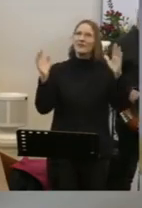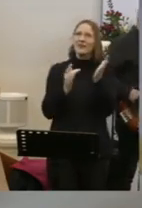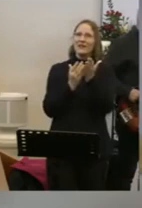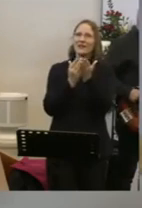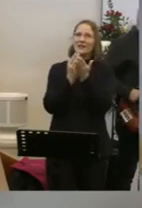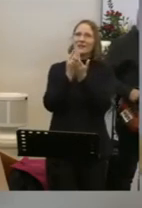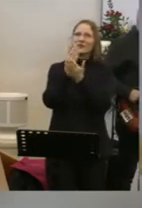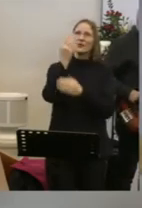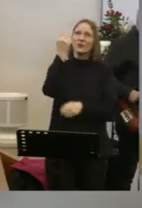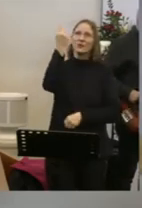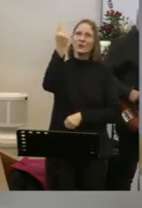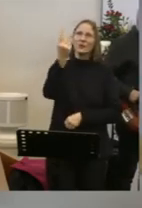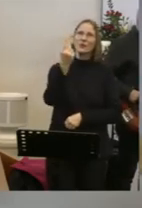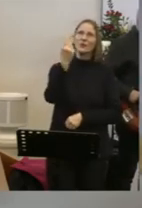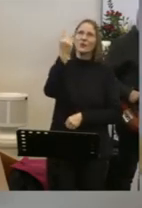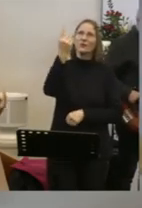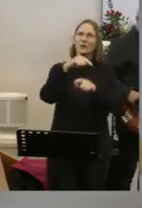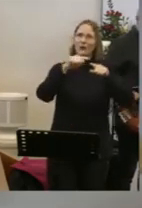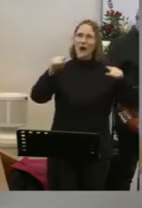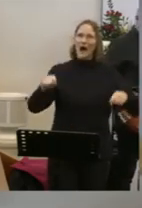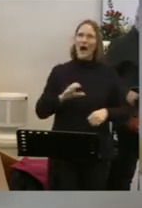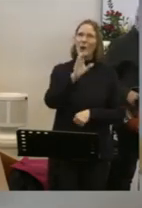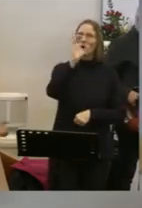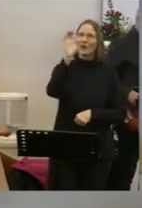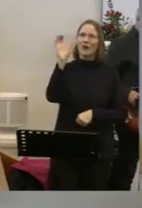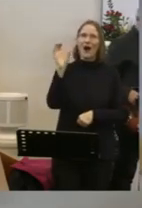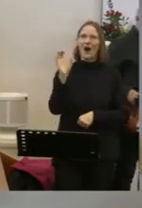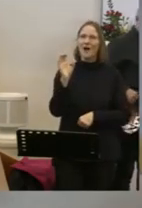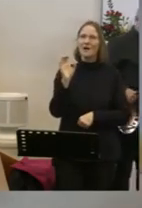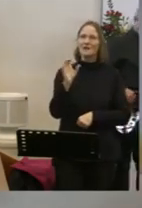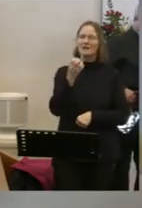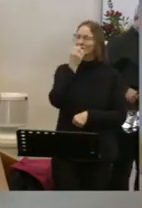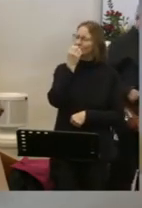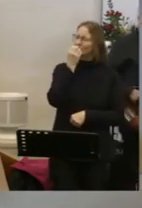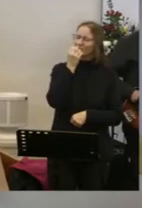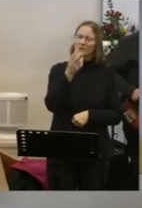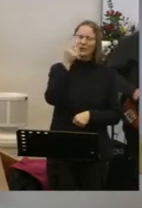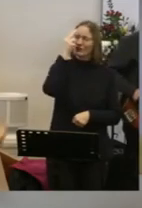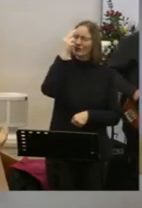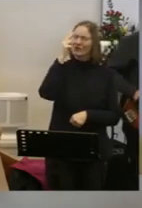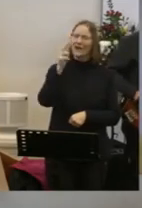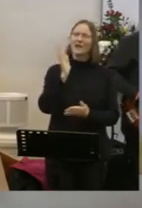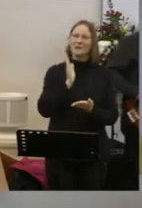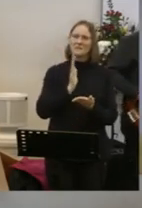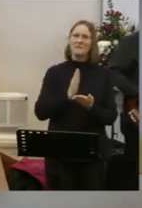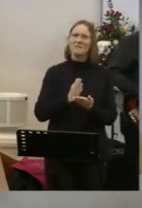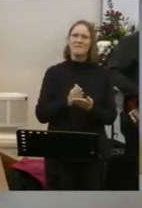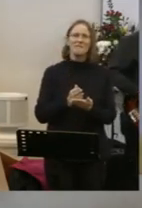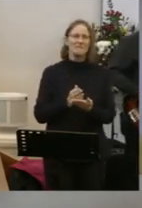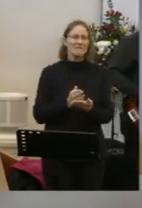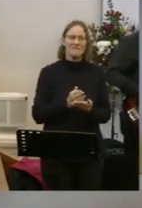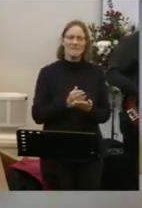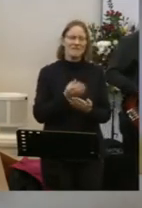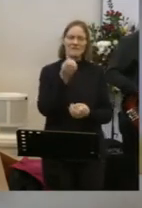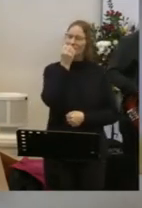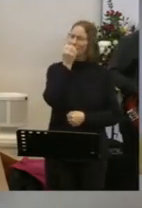revealed in you are Christ What a beautiful name it